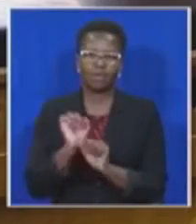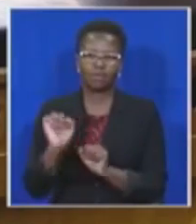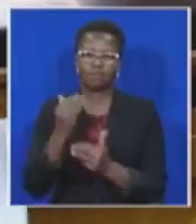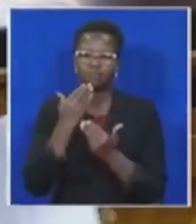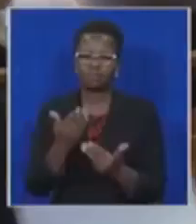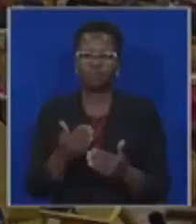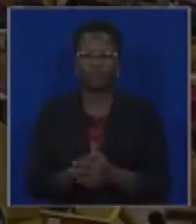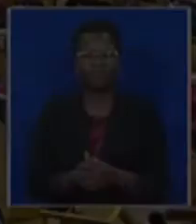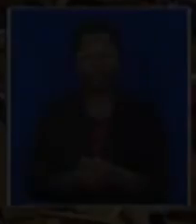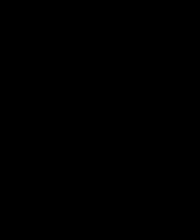Thank you Honourable Member.